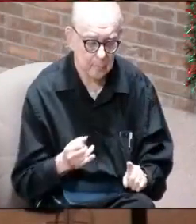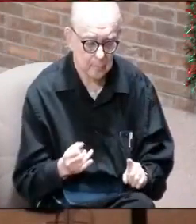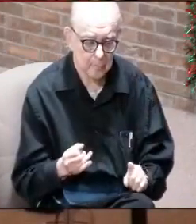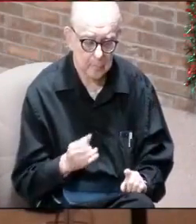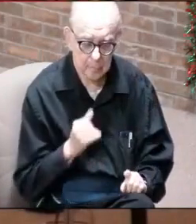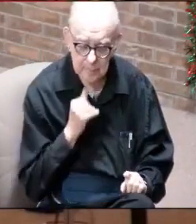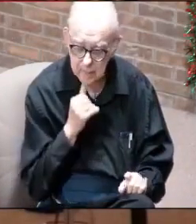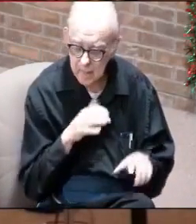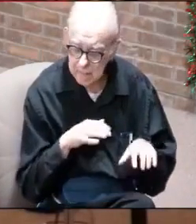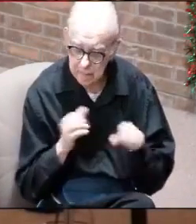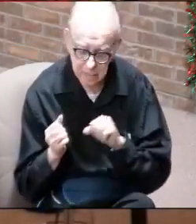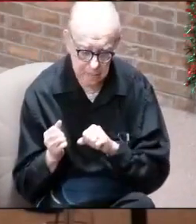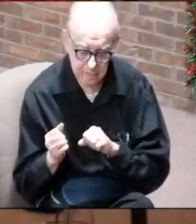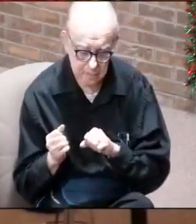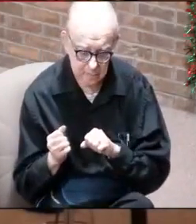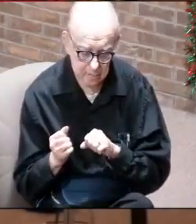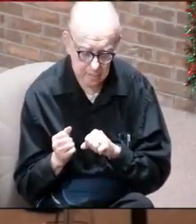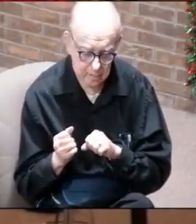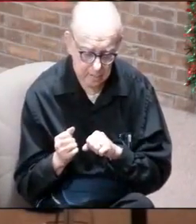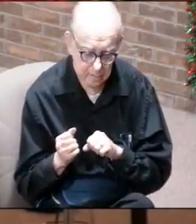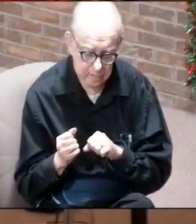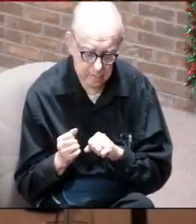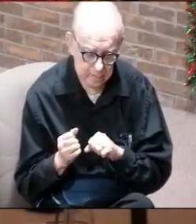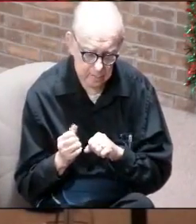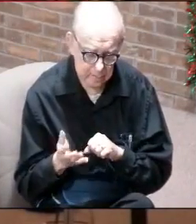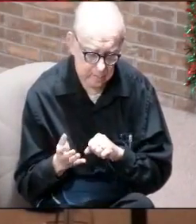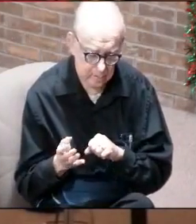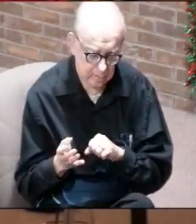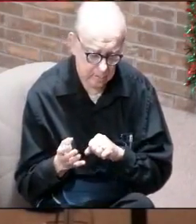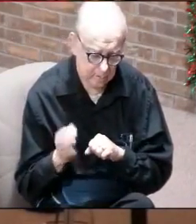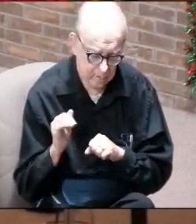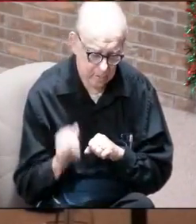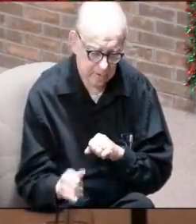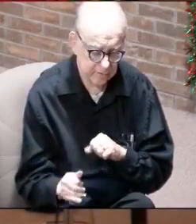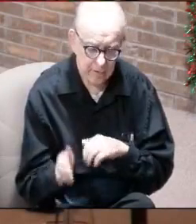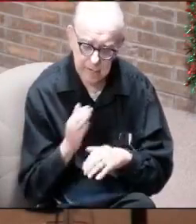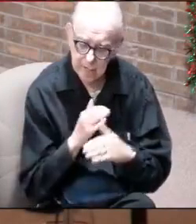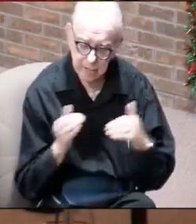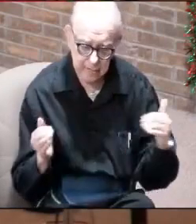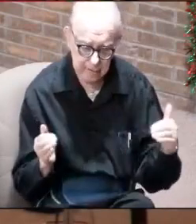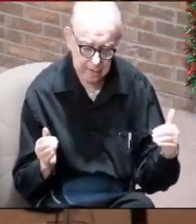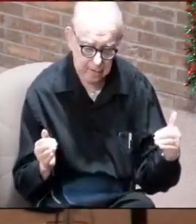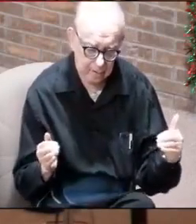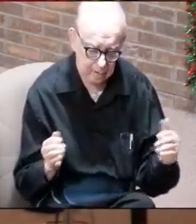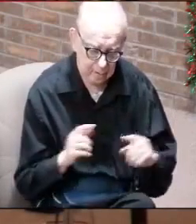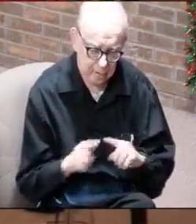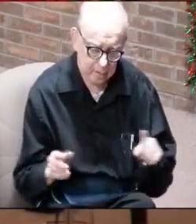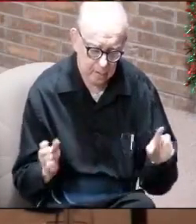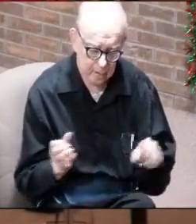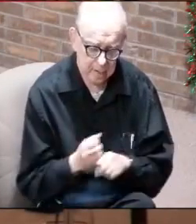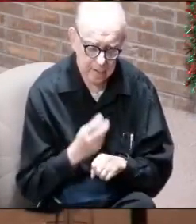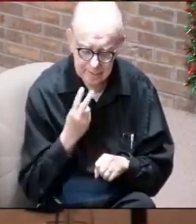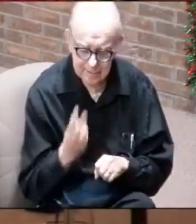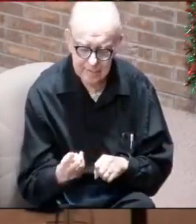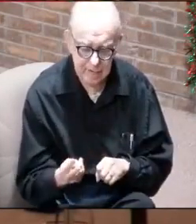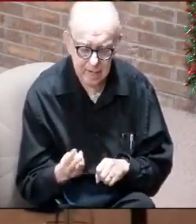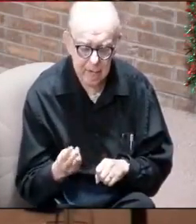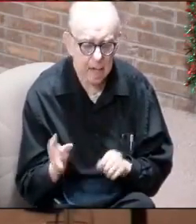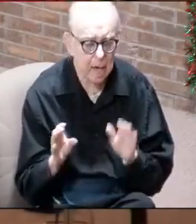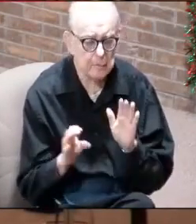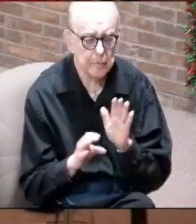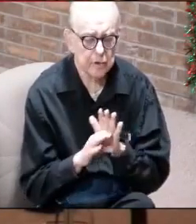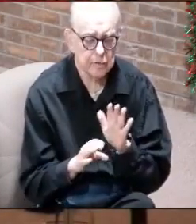has not left heaven. He is still in heaven, but he's getting to see a picture